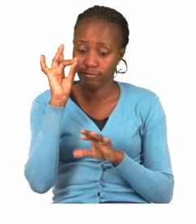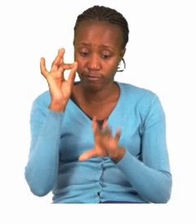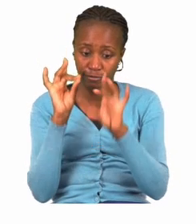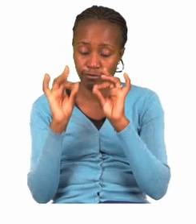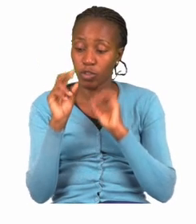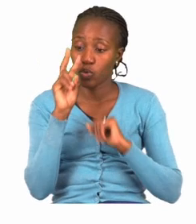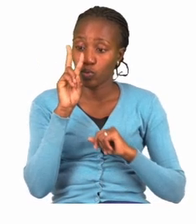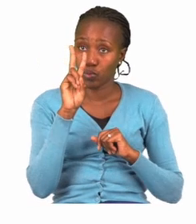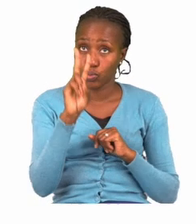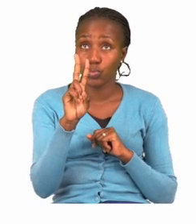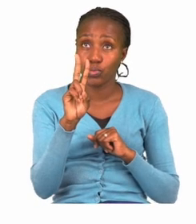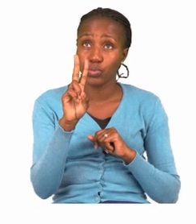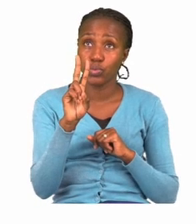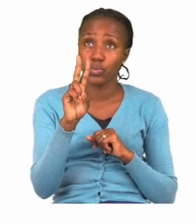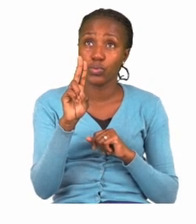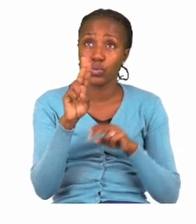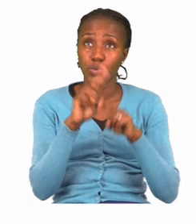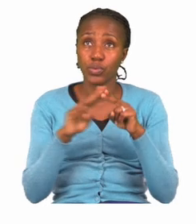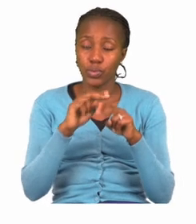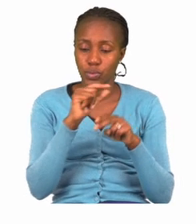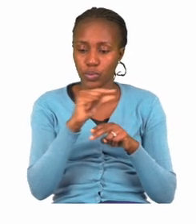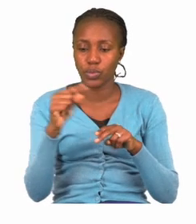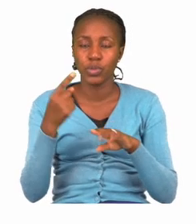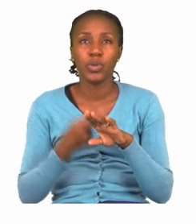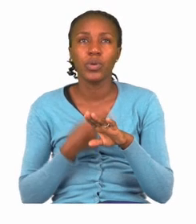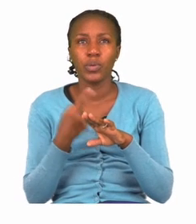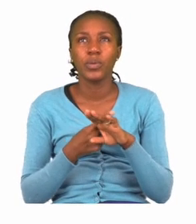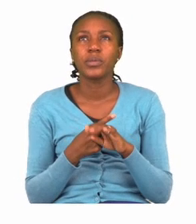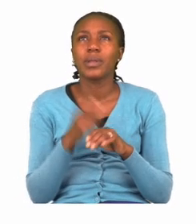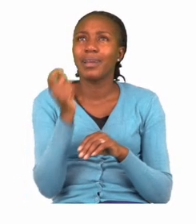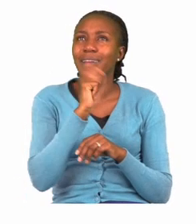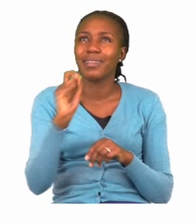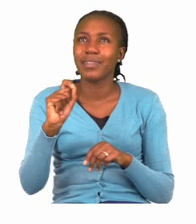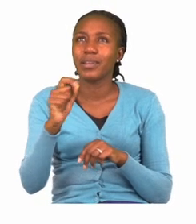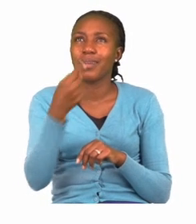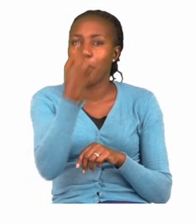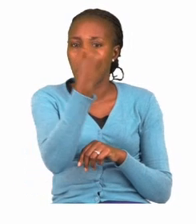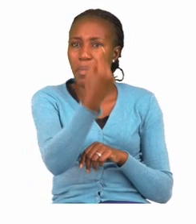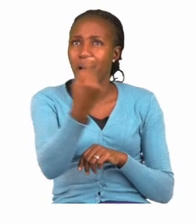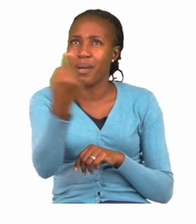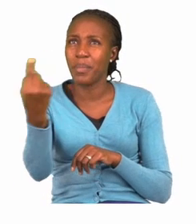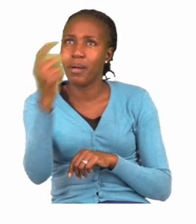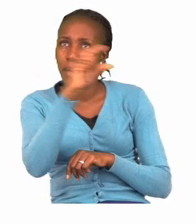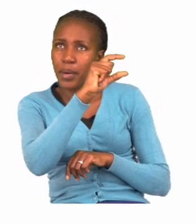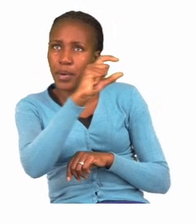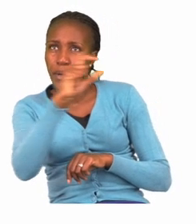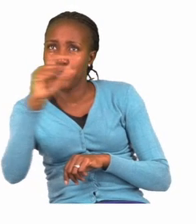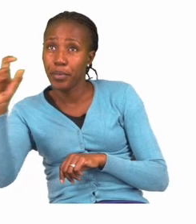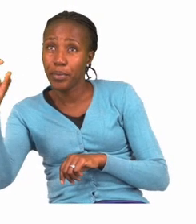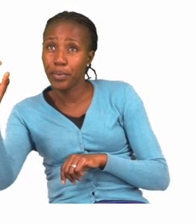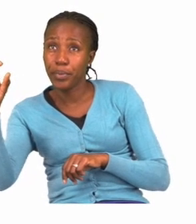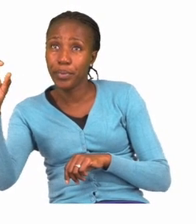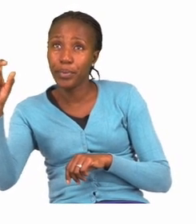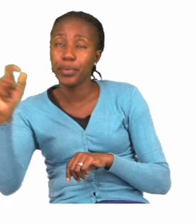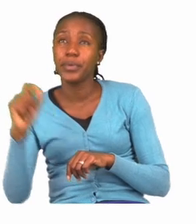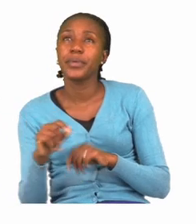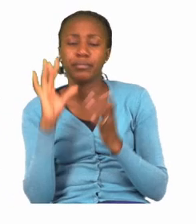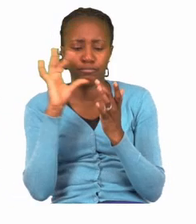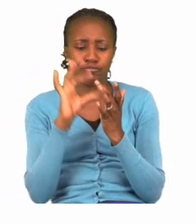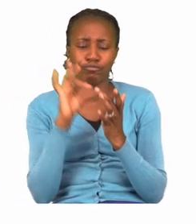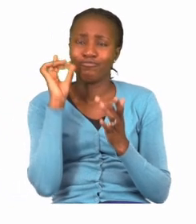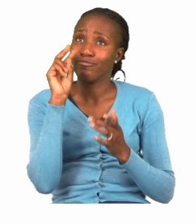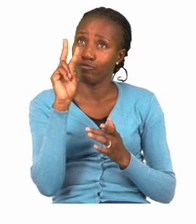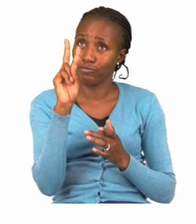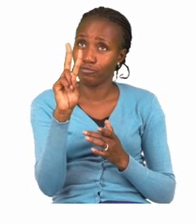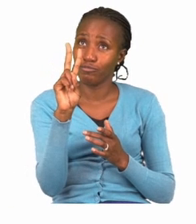sight words and then you have to write your own sentences. Choose two